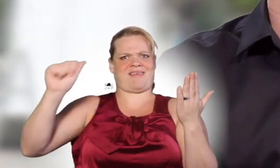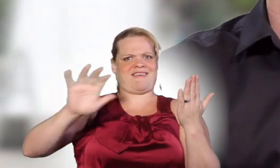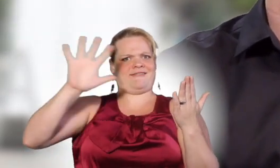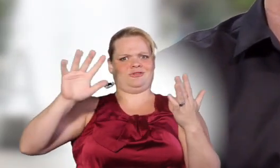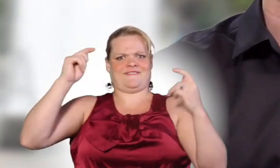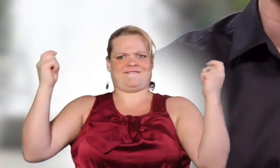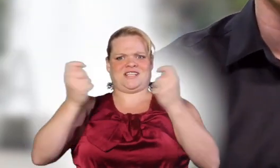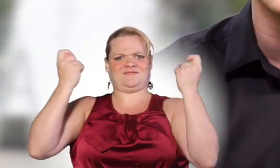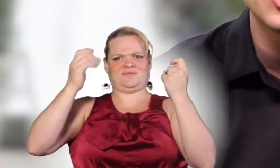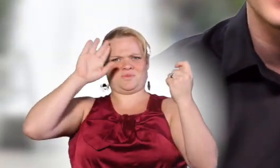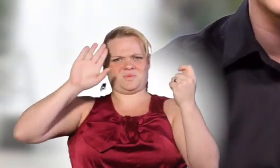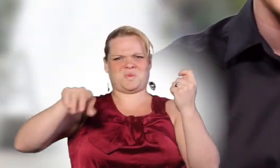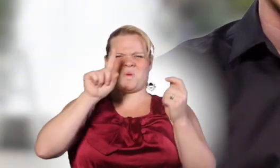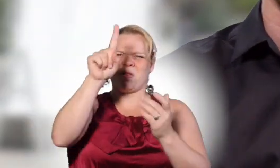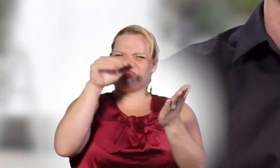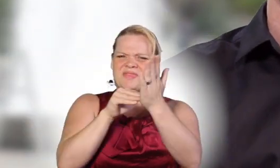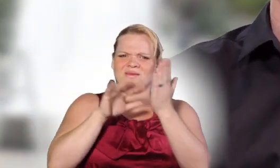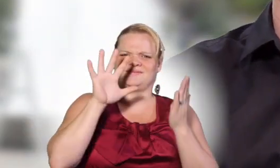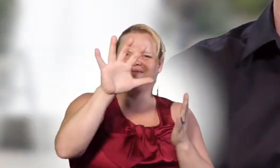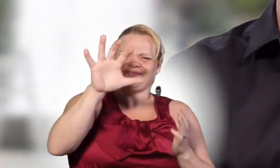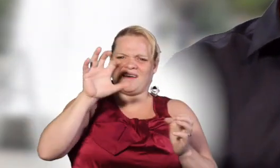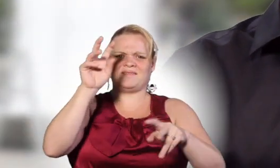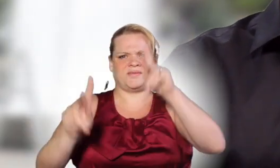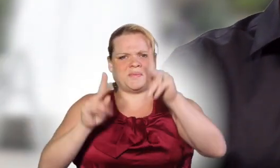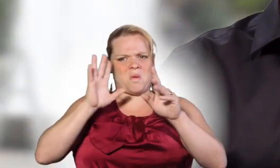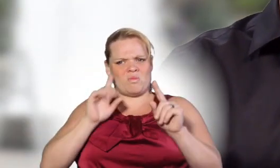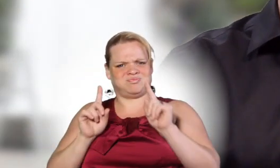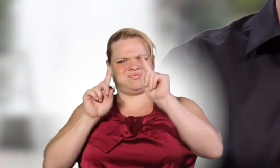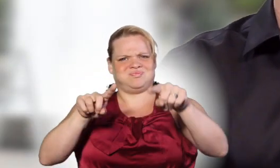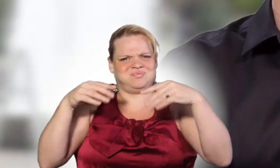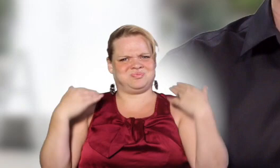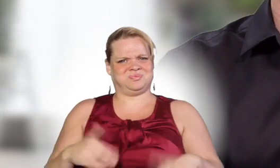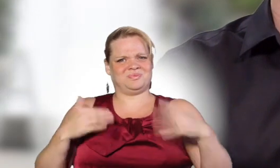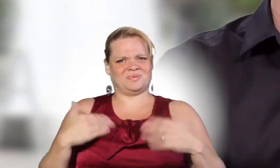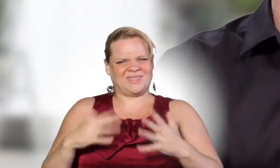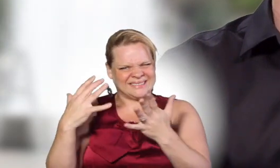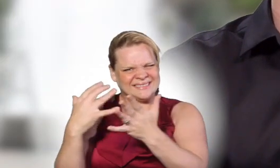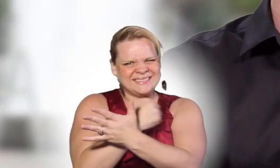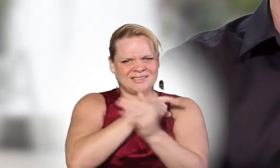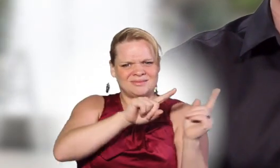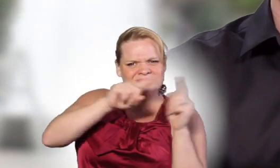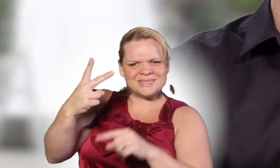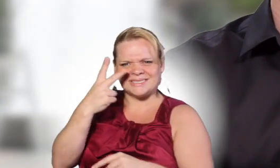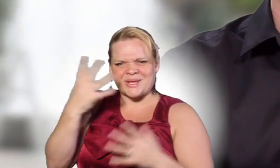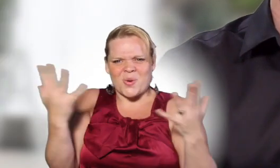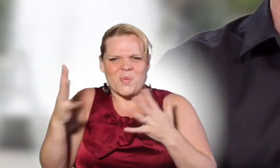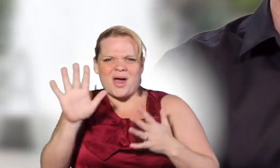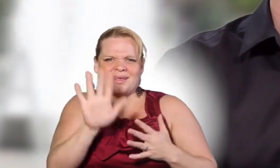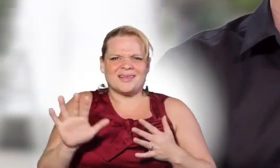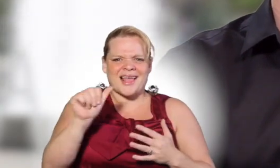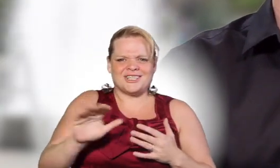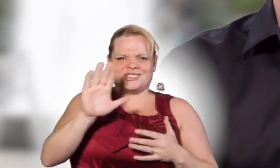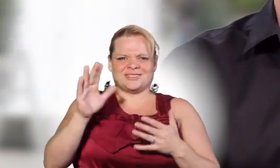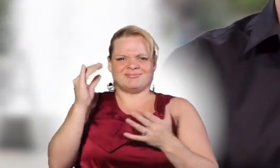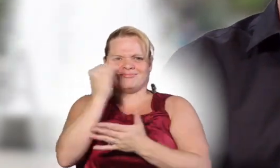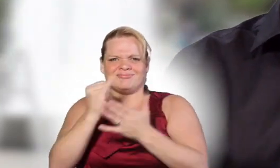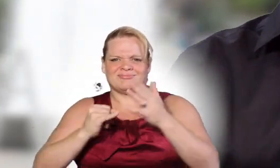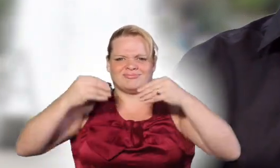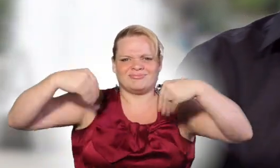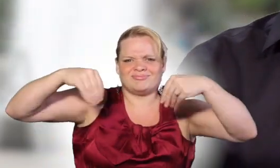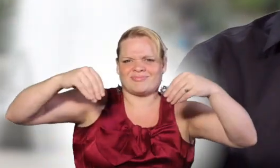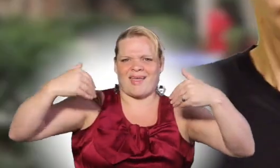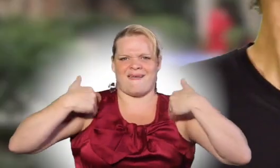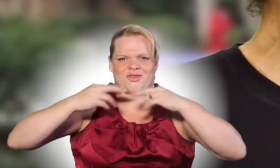draws over 1,500 guests to the campus. Be sure to check the Asian craft vendors that travel for Saturday's big cultural